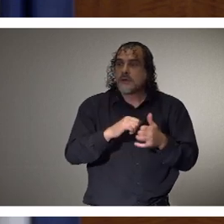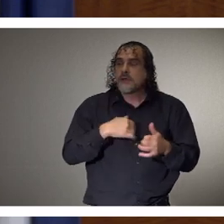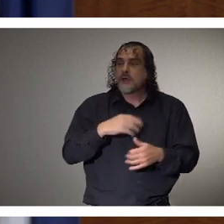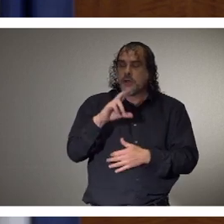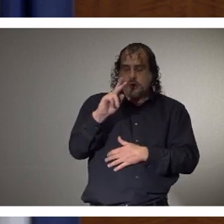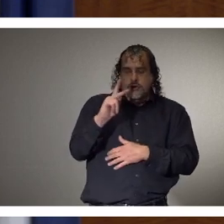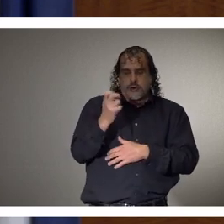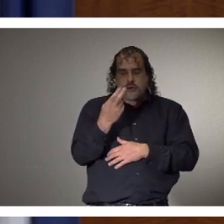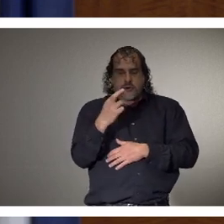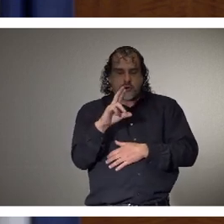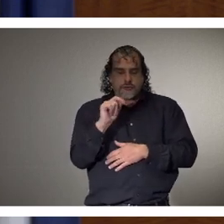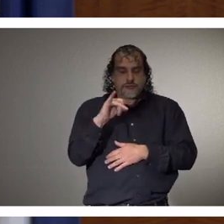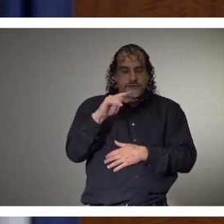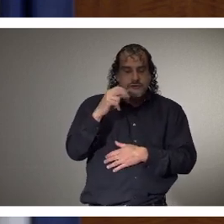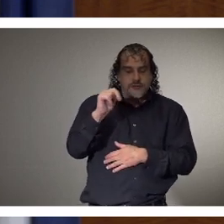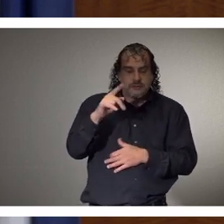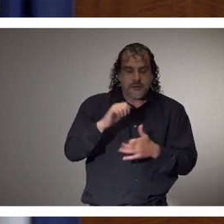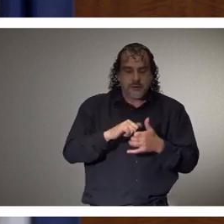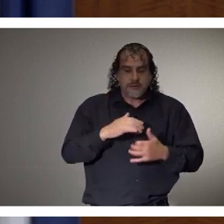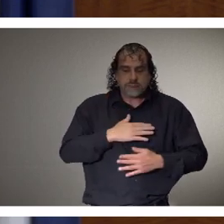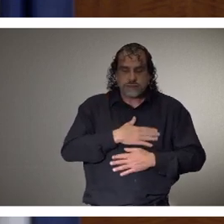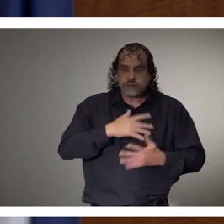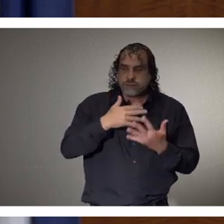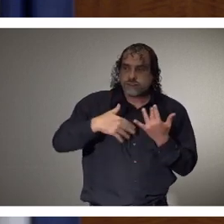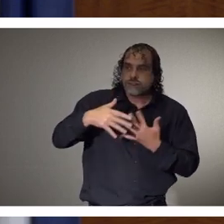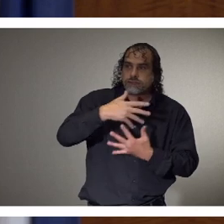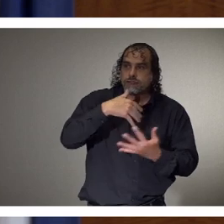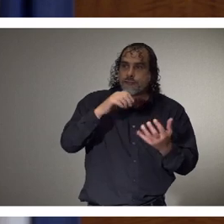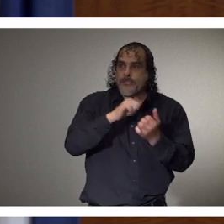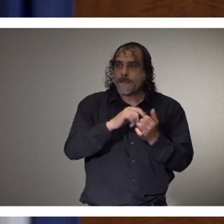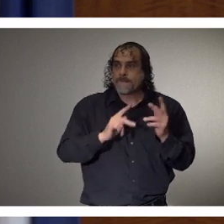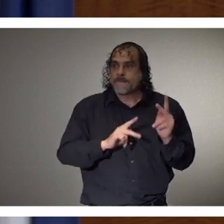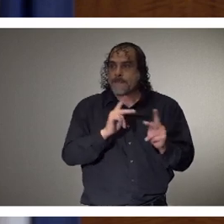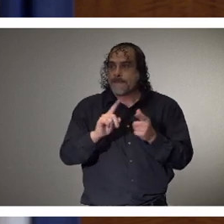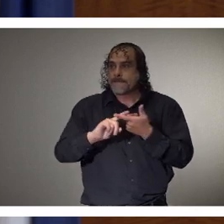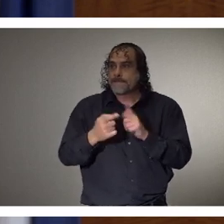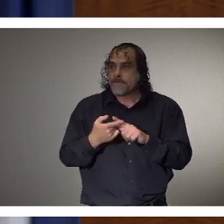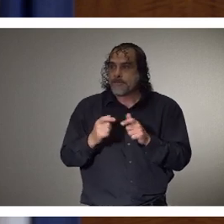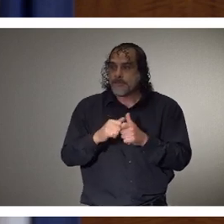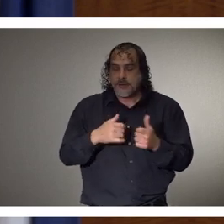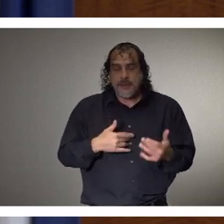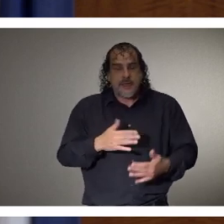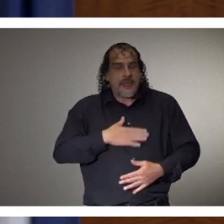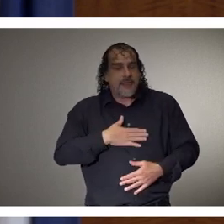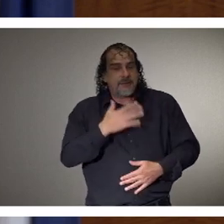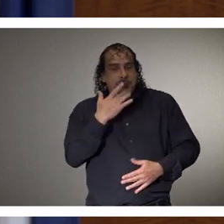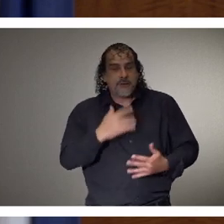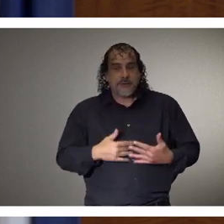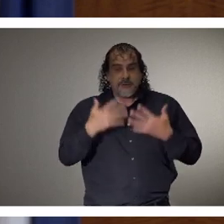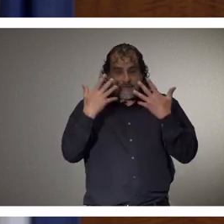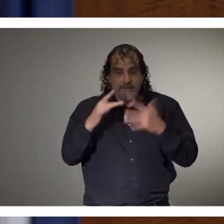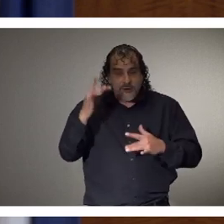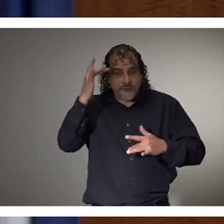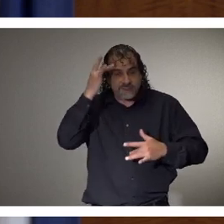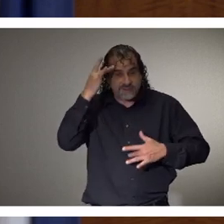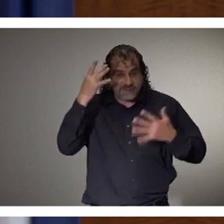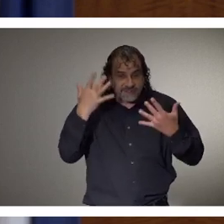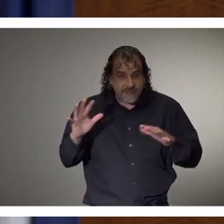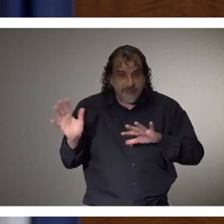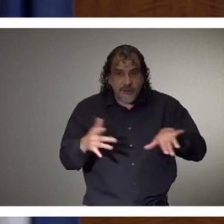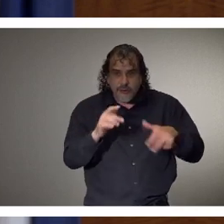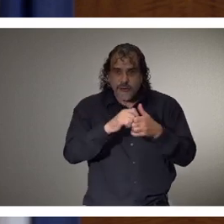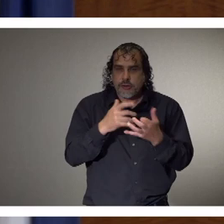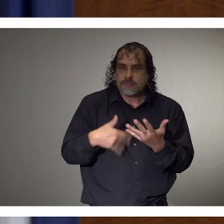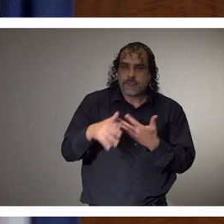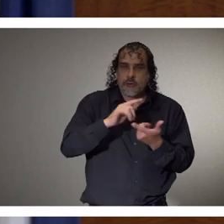and hanging out with friends. Kirsten, happy birthday, and as soon as we get through this pandemic, you'll get to hang out with your